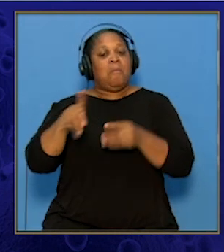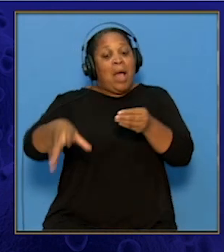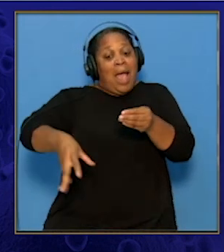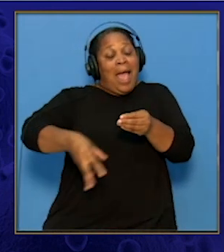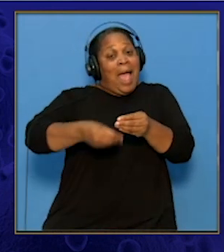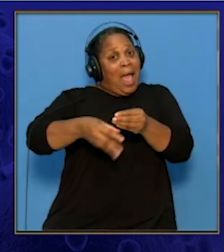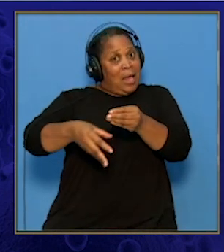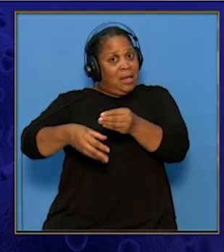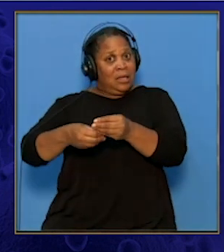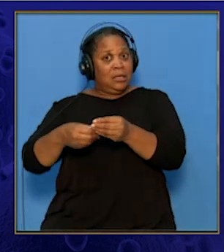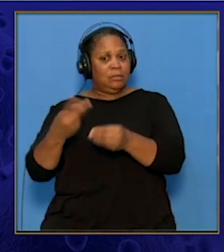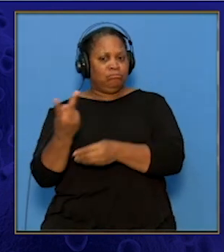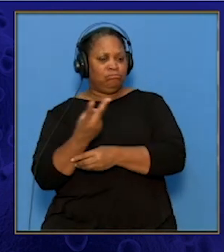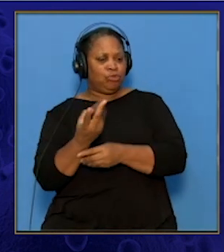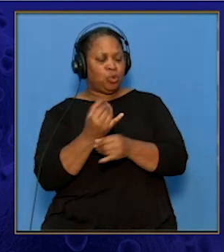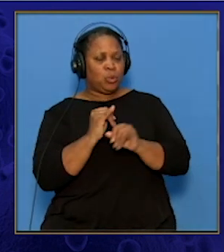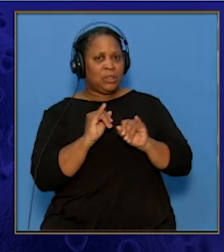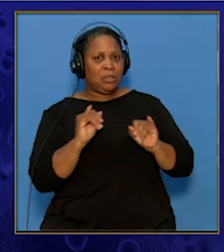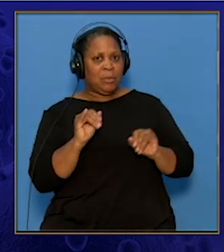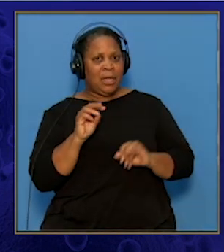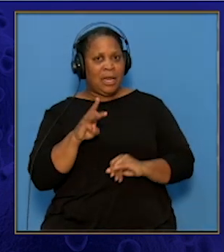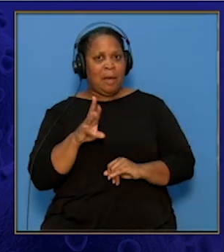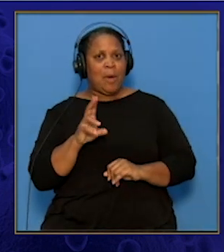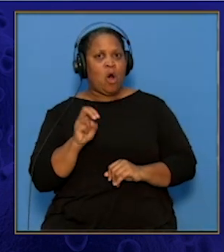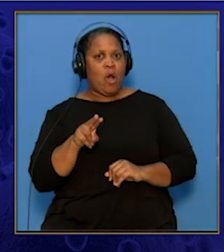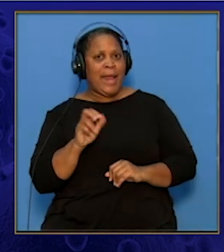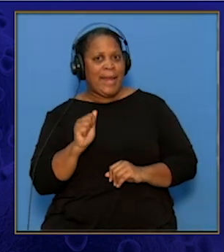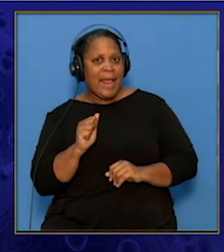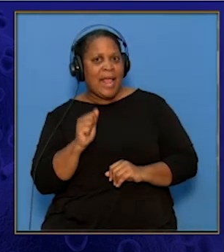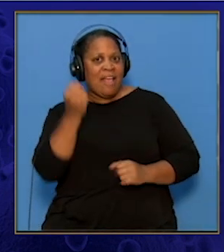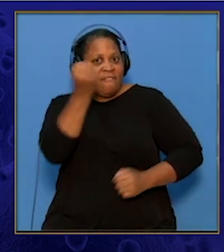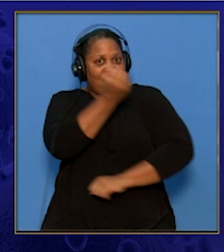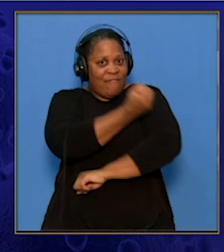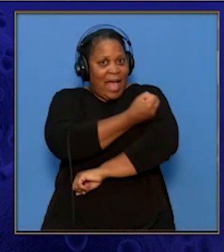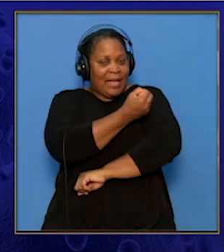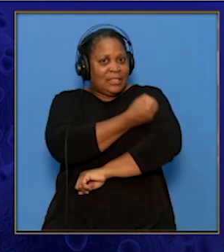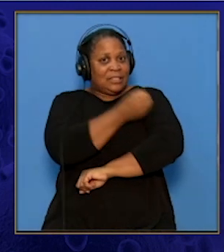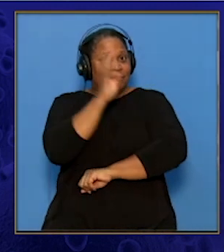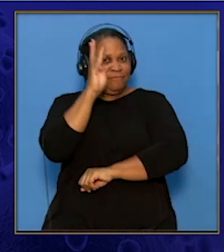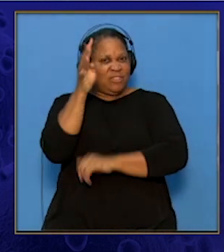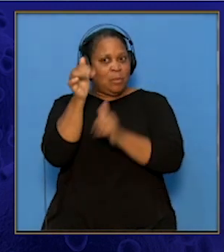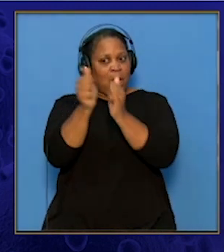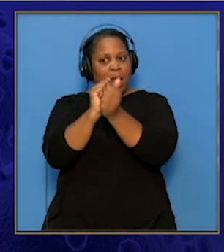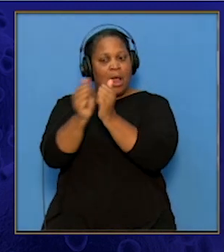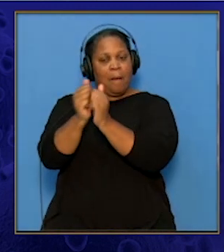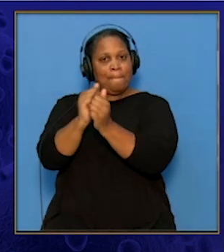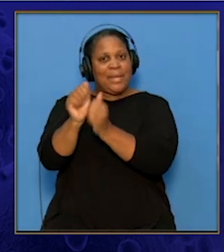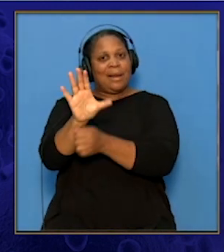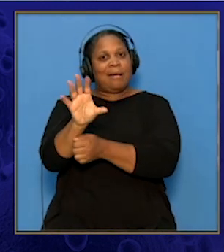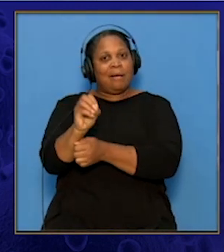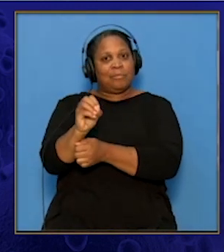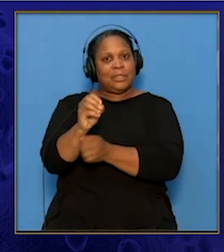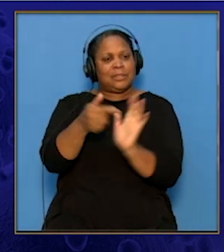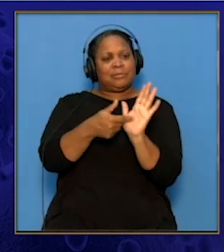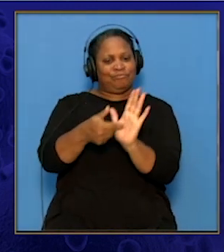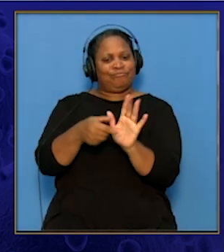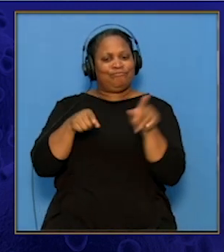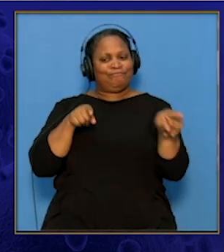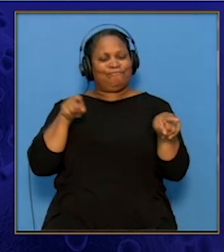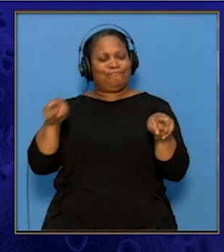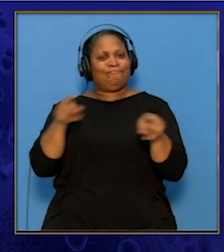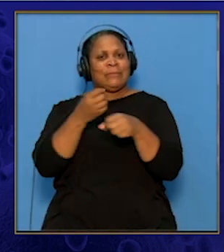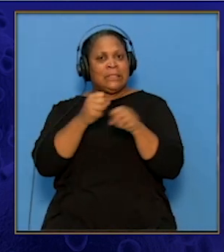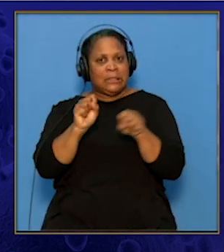this is that two independent mRNA vaccines produced by competing companies both showed safe data